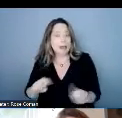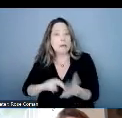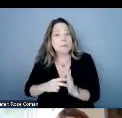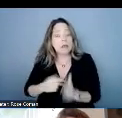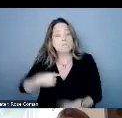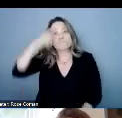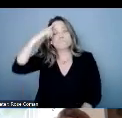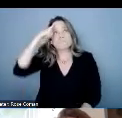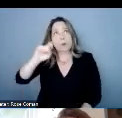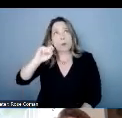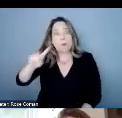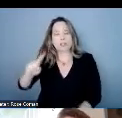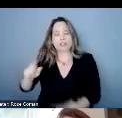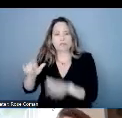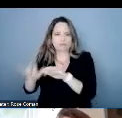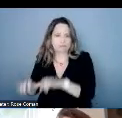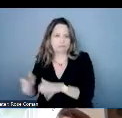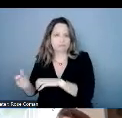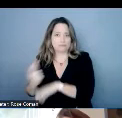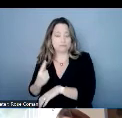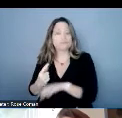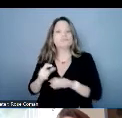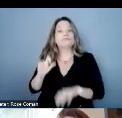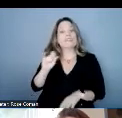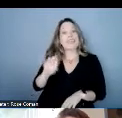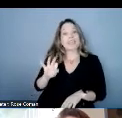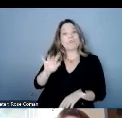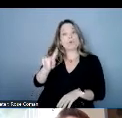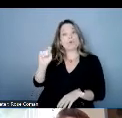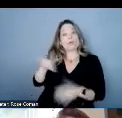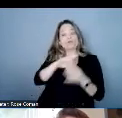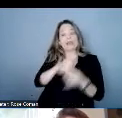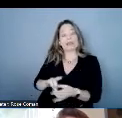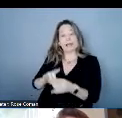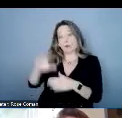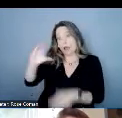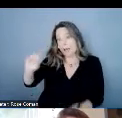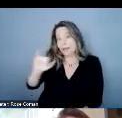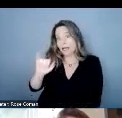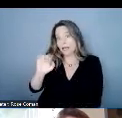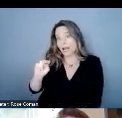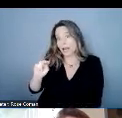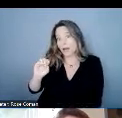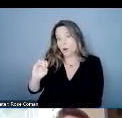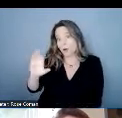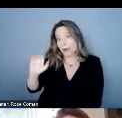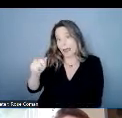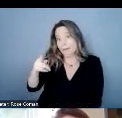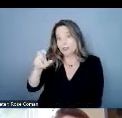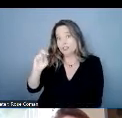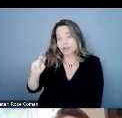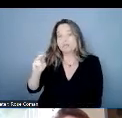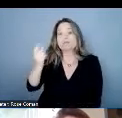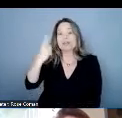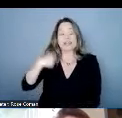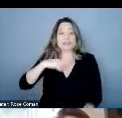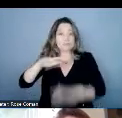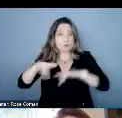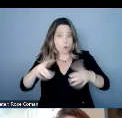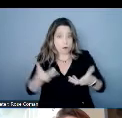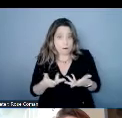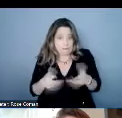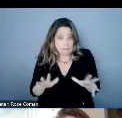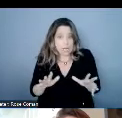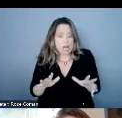us know now if it is a question about innocaption specifically we're happy to stay on after the recording and get those answered for